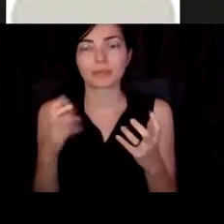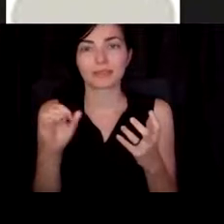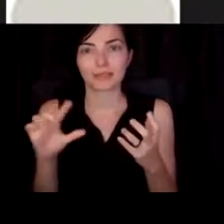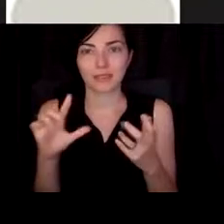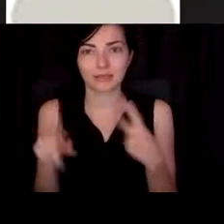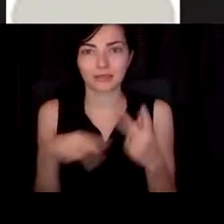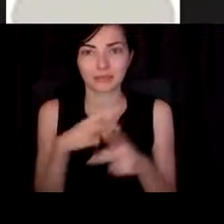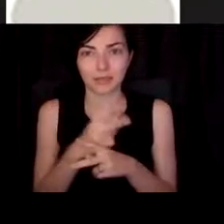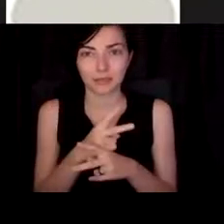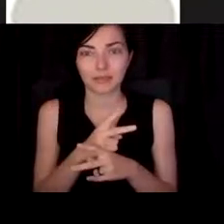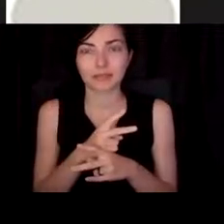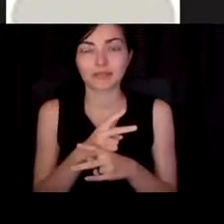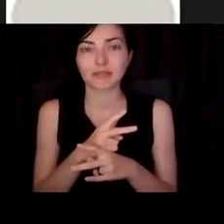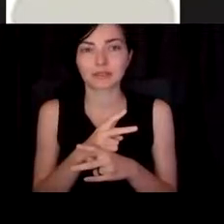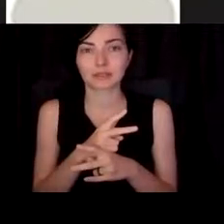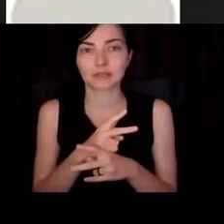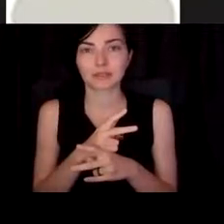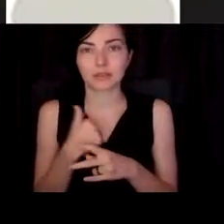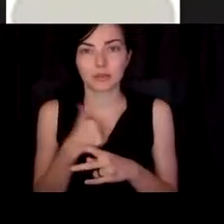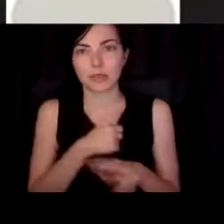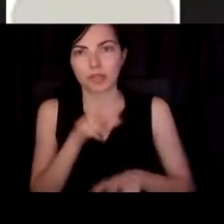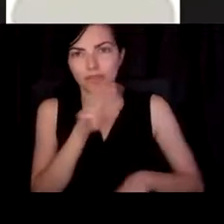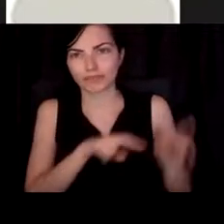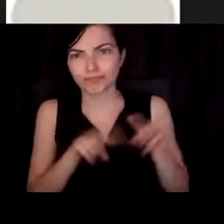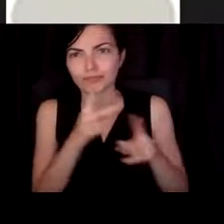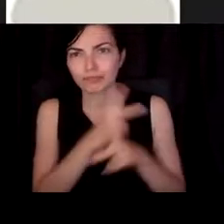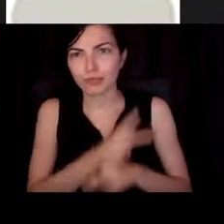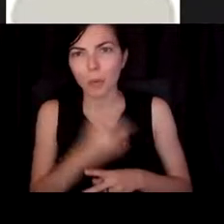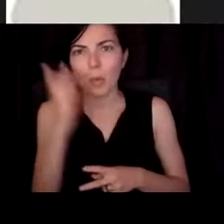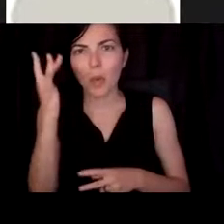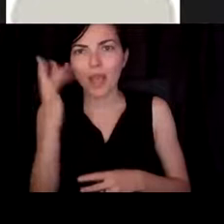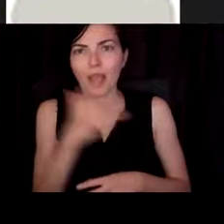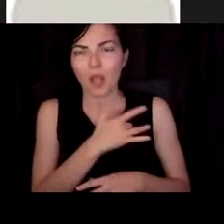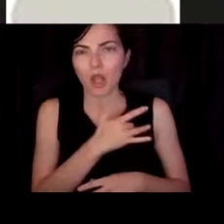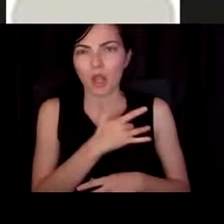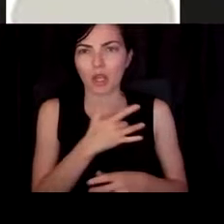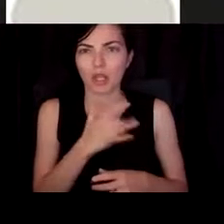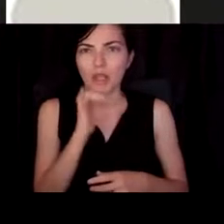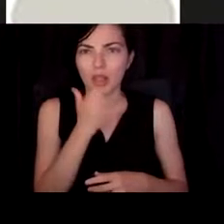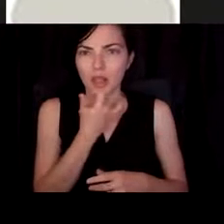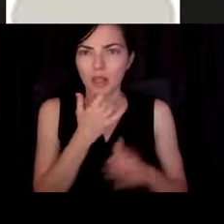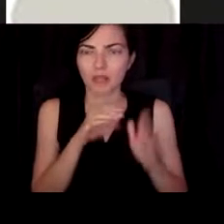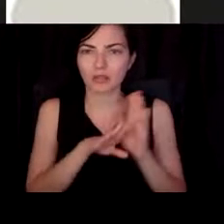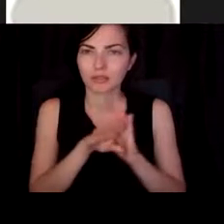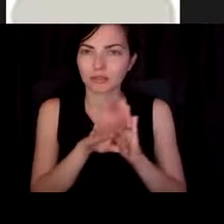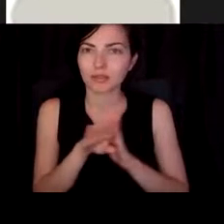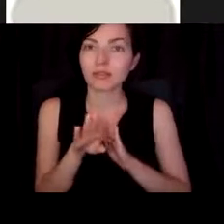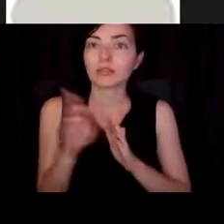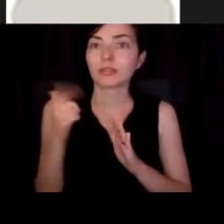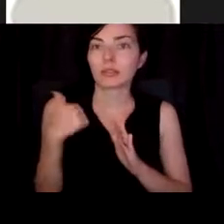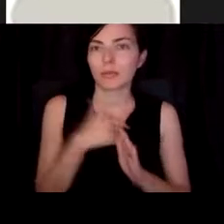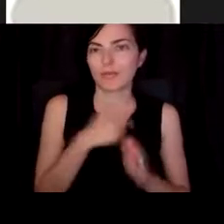look at why do heart defects form. And we focused on a couple of things, one of them,